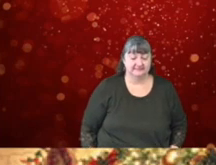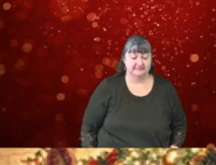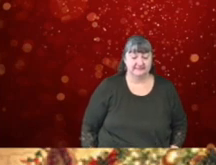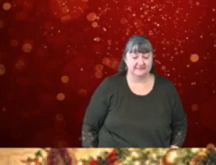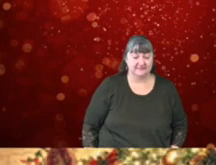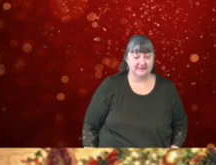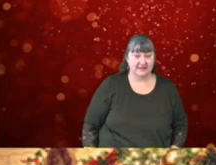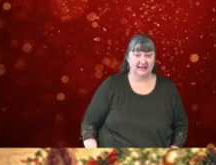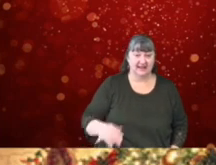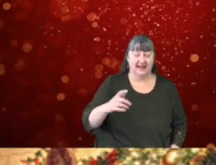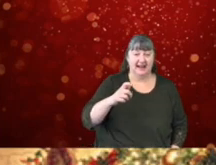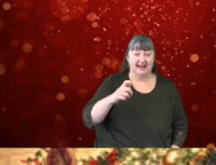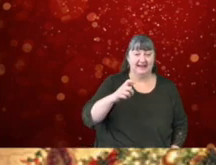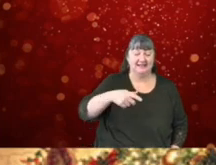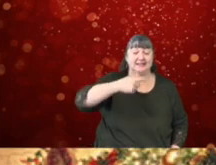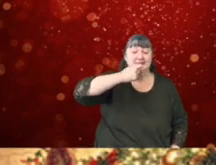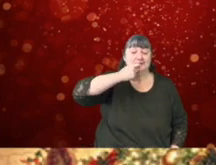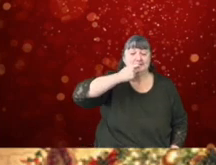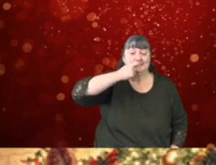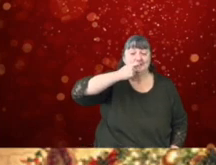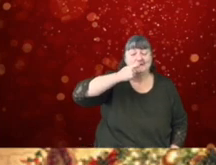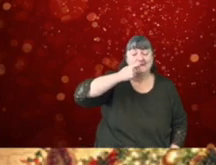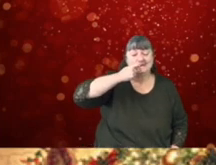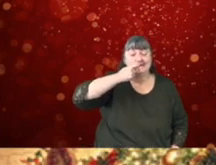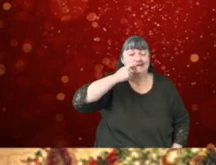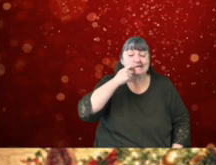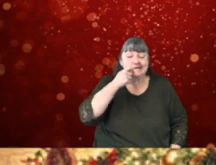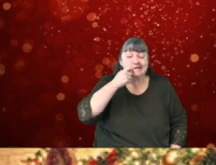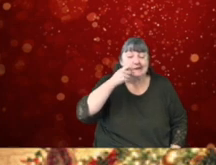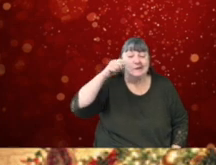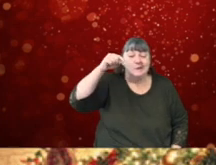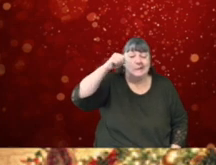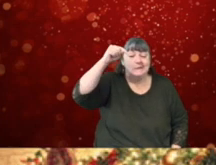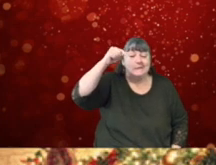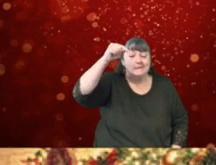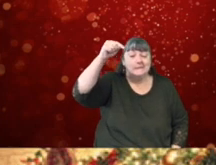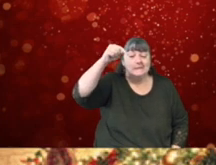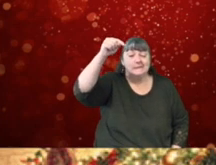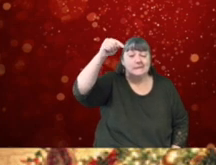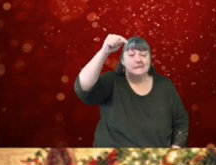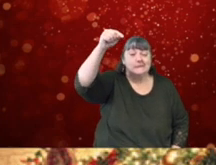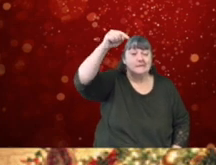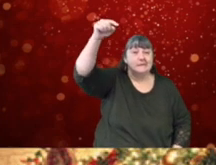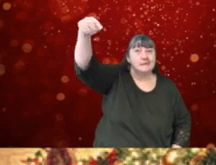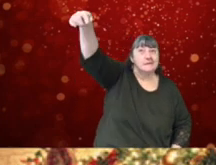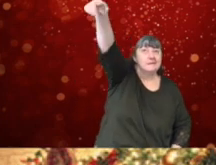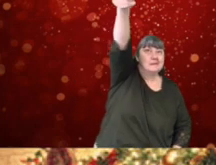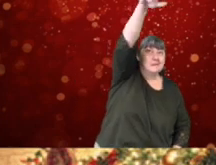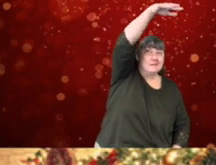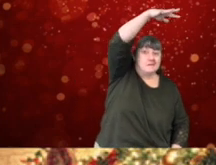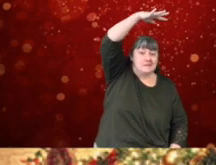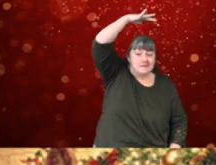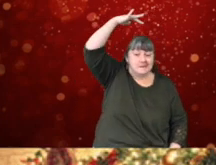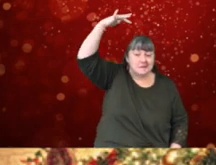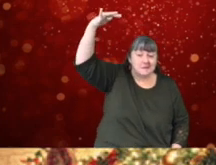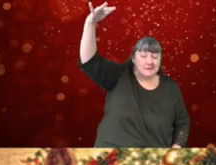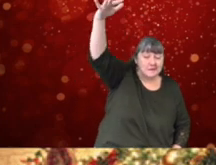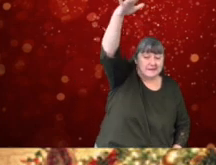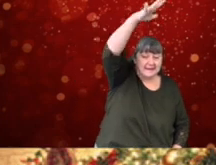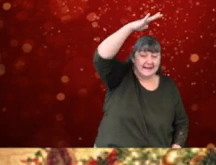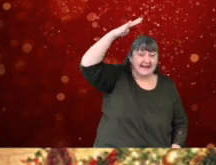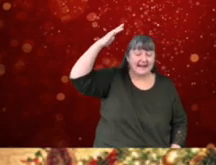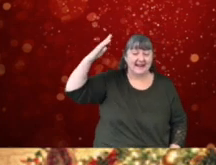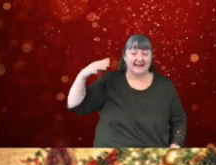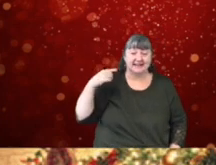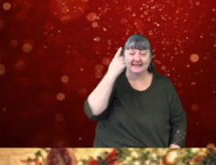The stump of a pipe he held tight in his teeth, and the smoke it enriched his head like a wreath. He had a